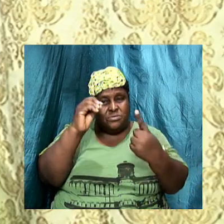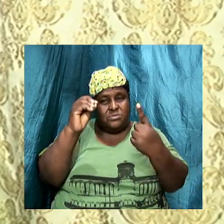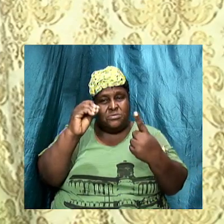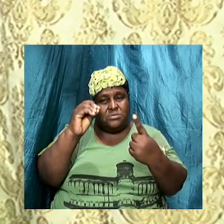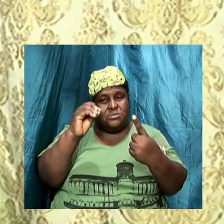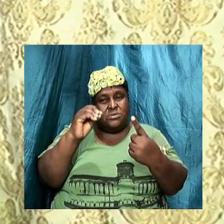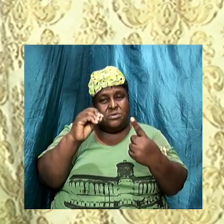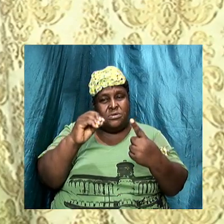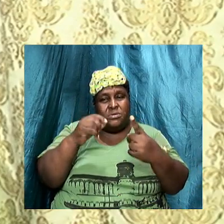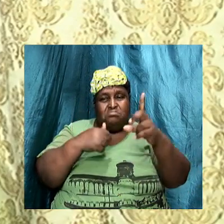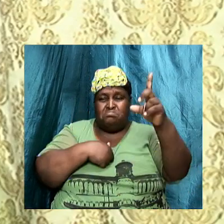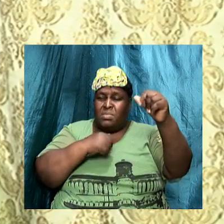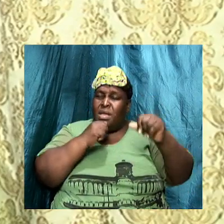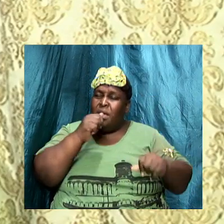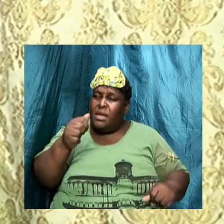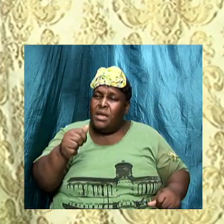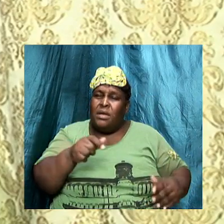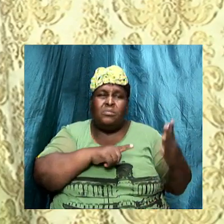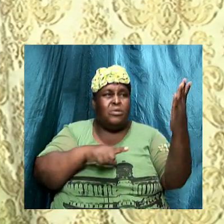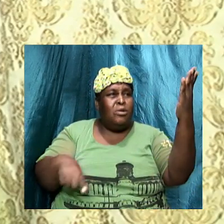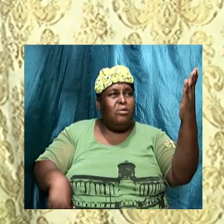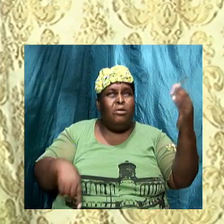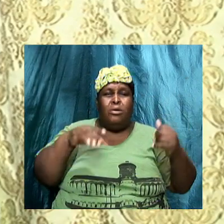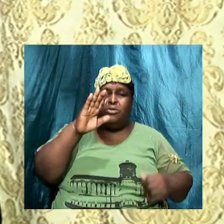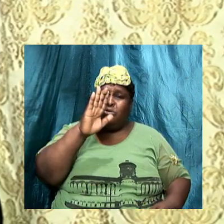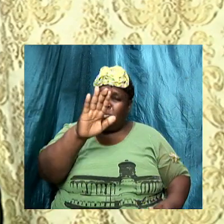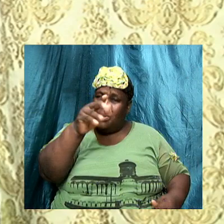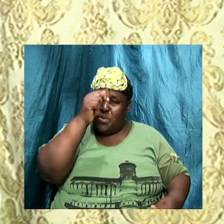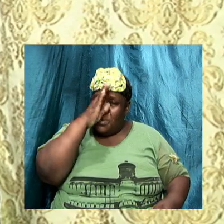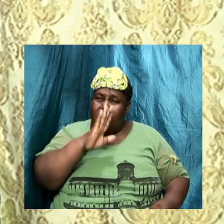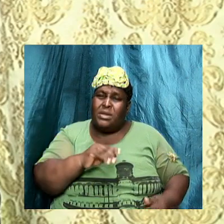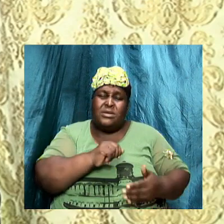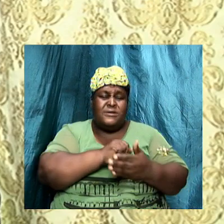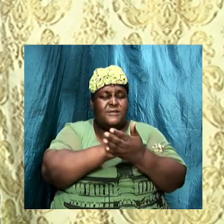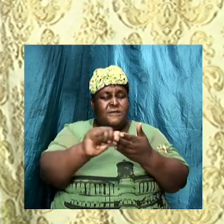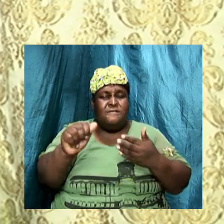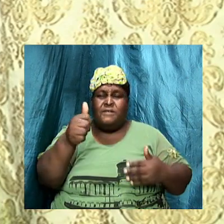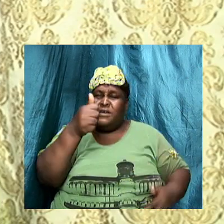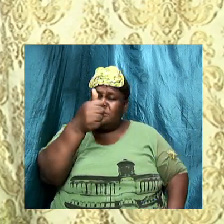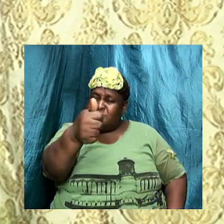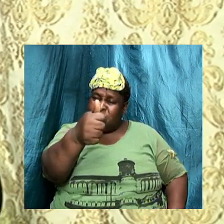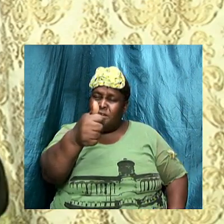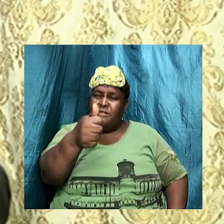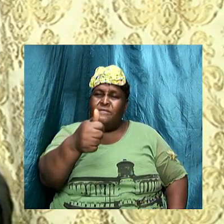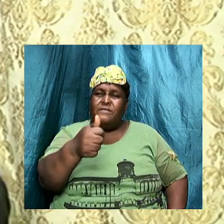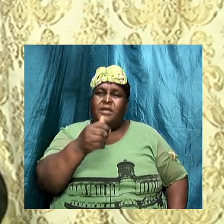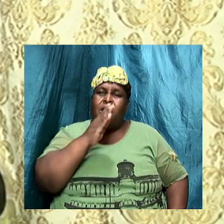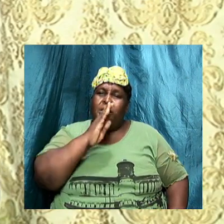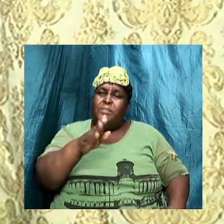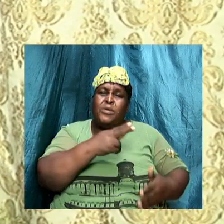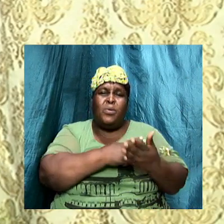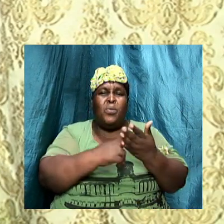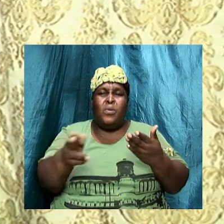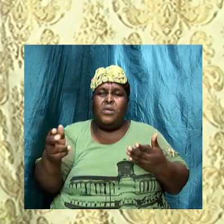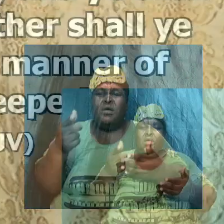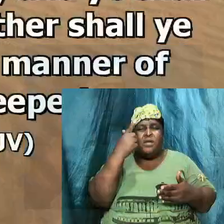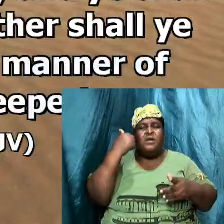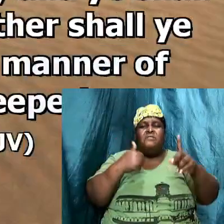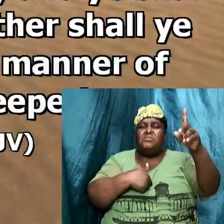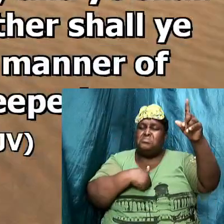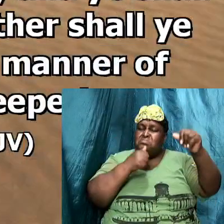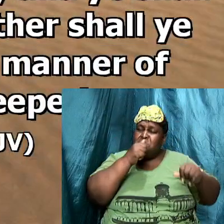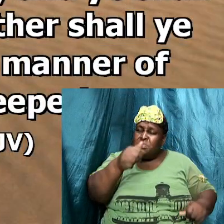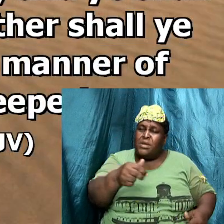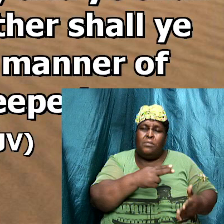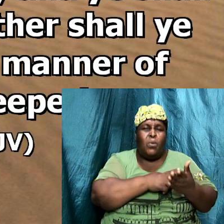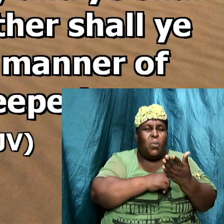For I am the Lord your God. He shall therefore sanctify yourselves, and he shall be holy, for I am holy.